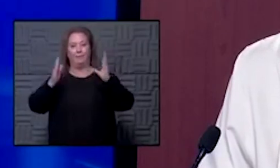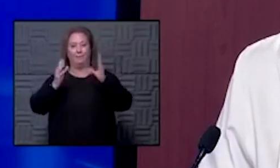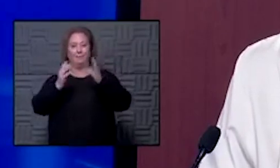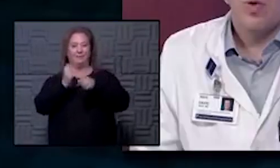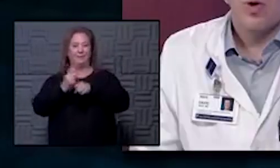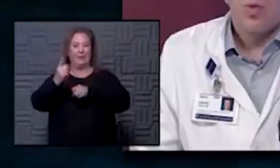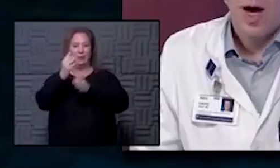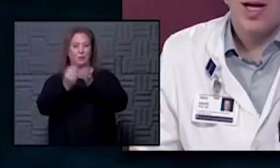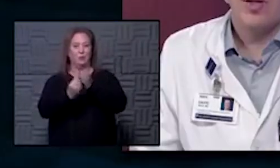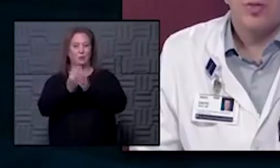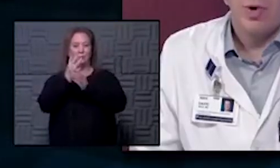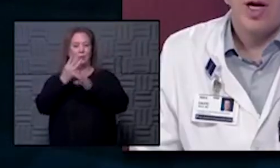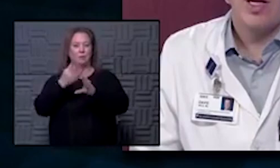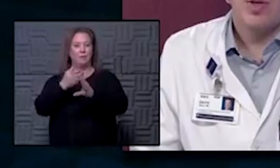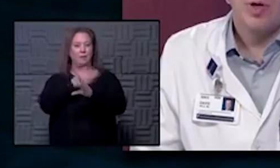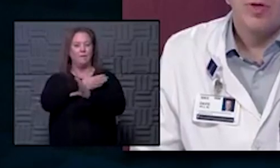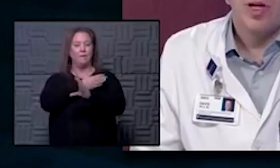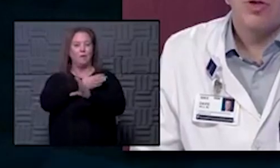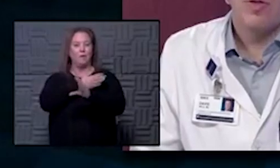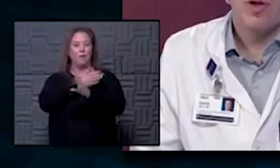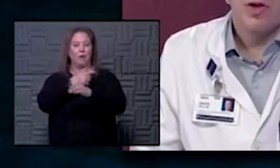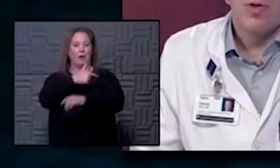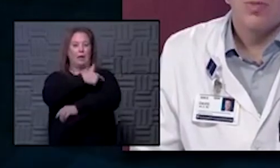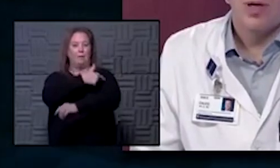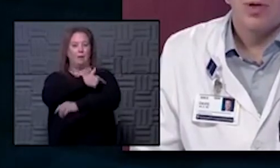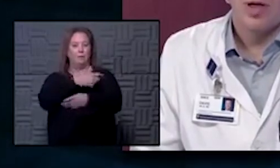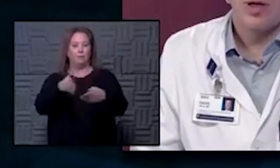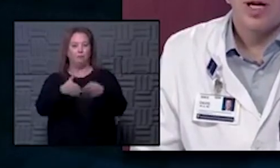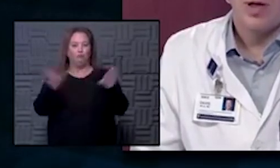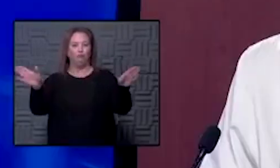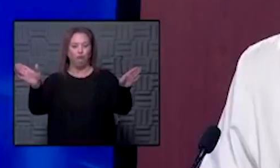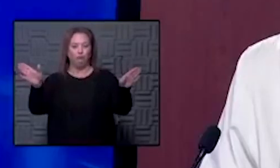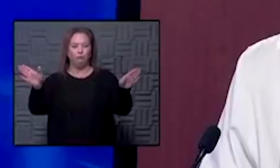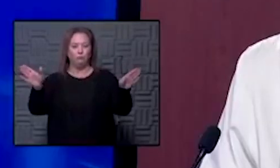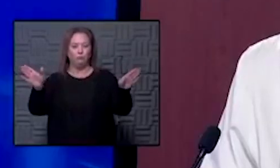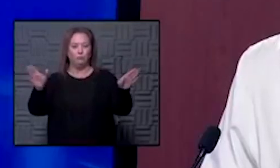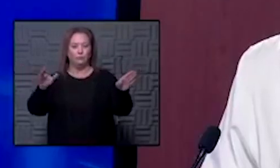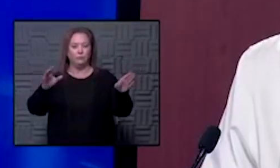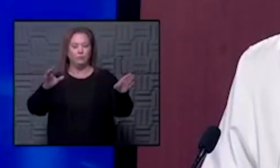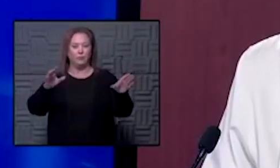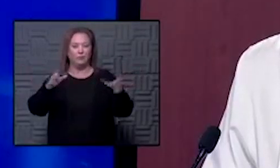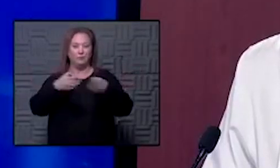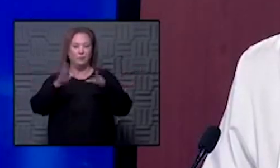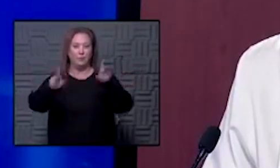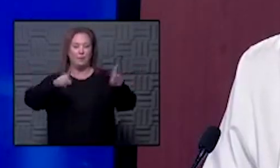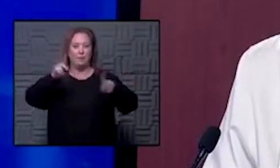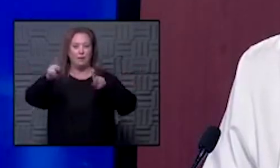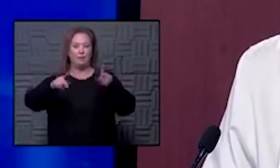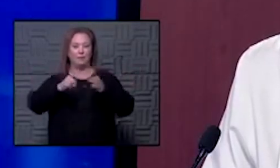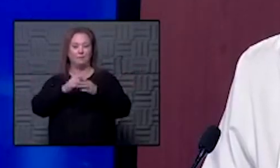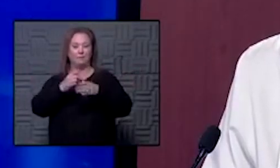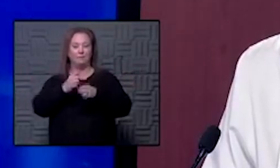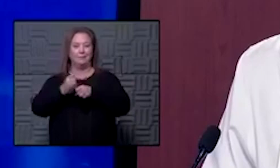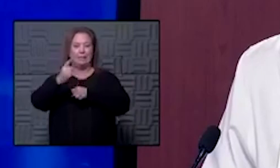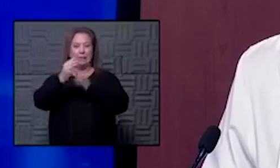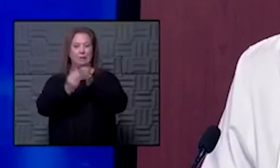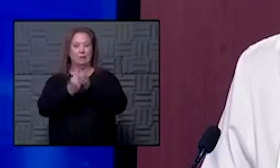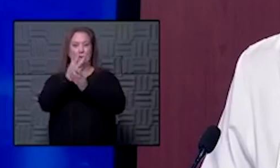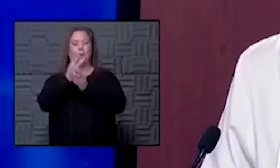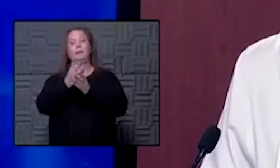before widespread immunization of the general public is even really a viable option and